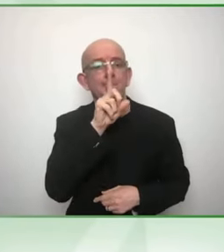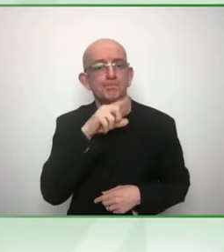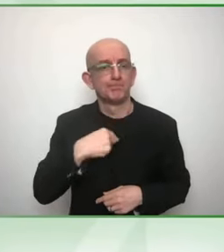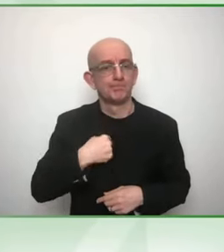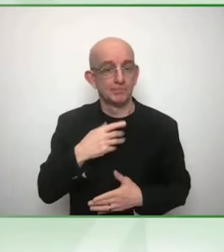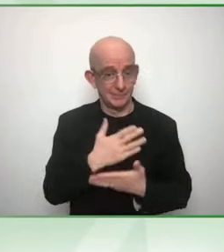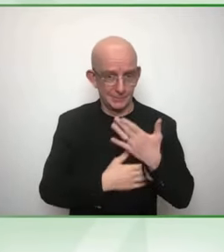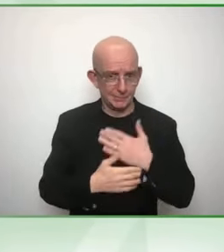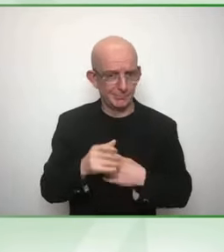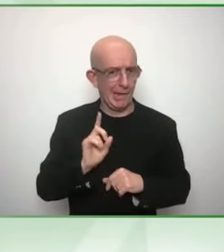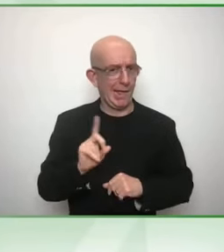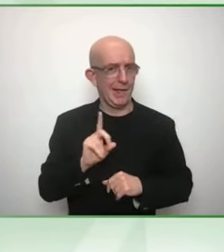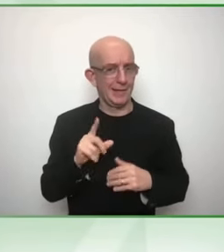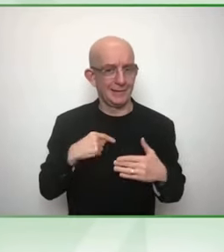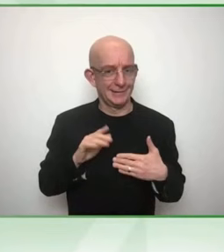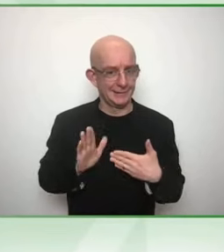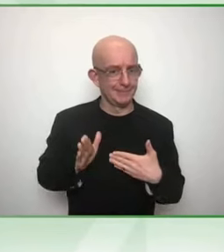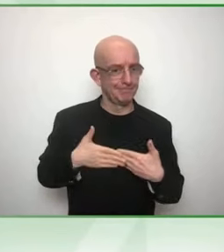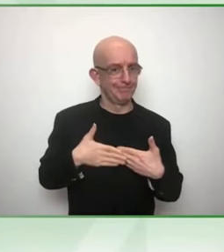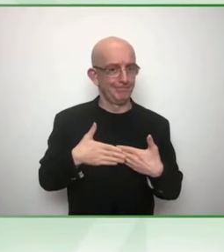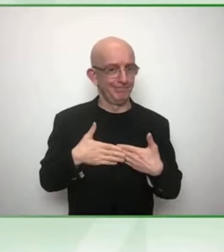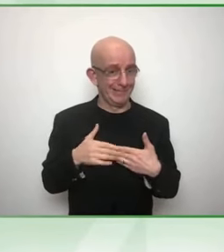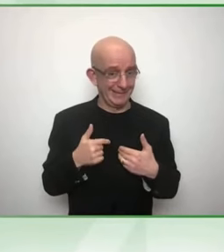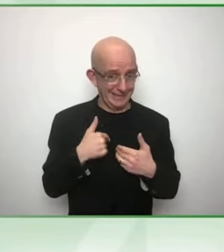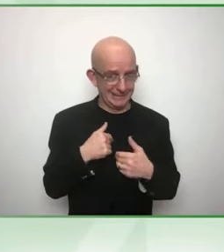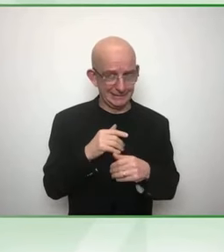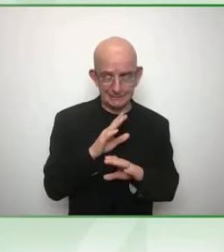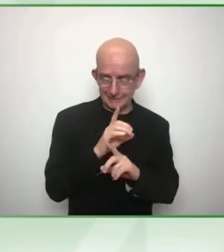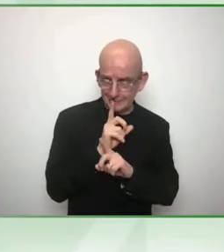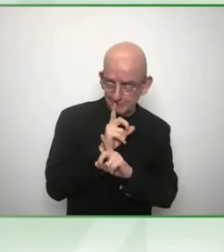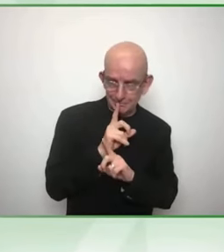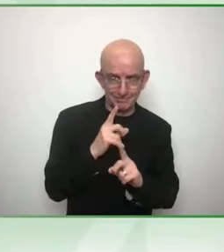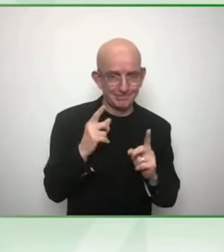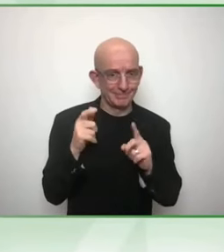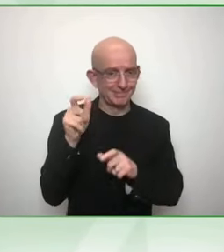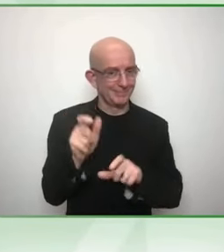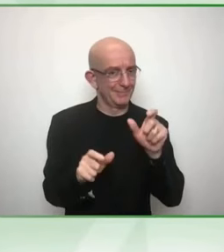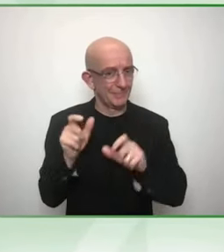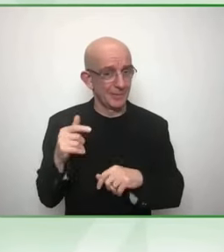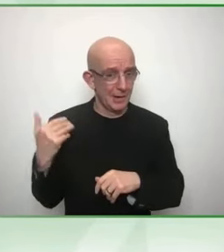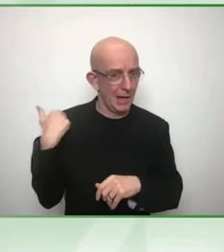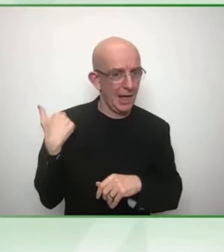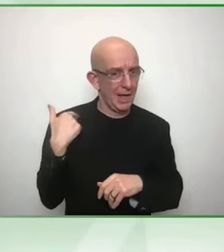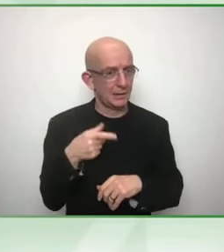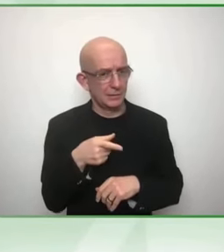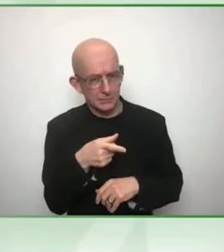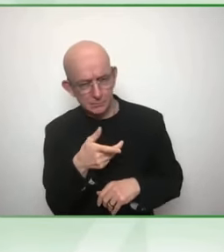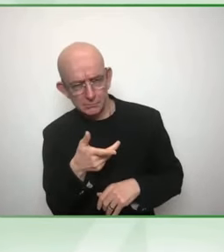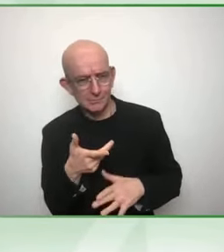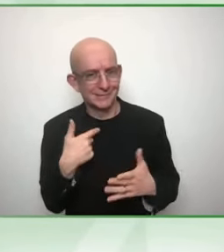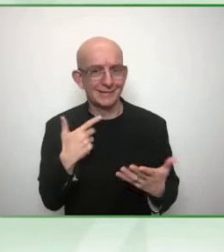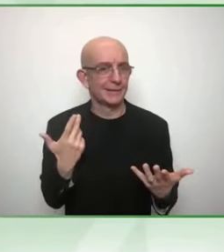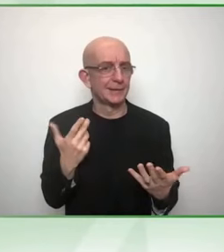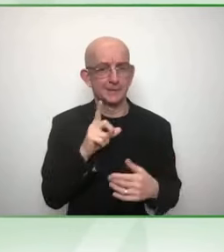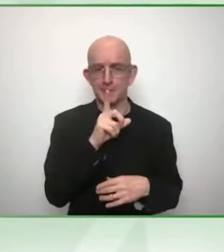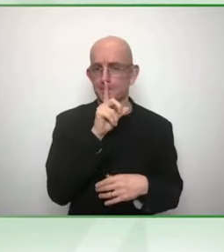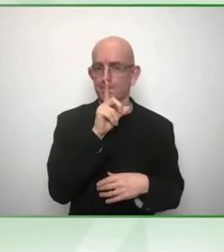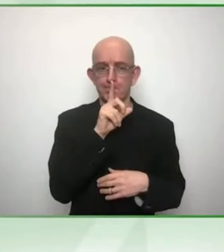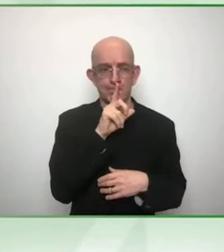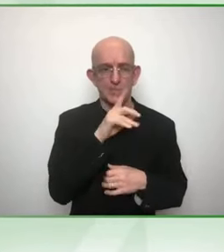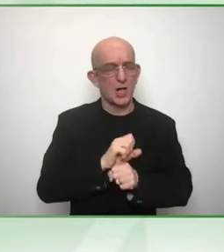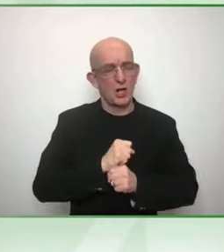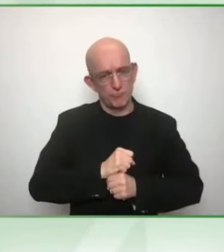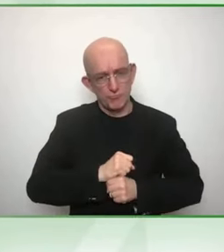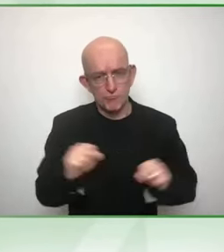When we talk about leaving no one behind, I used to be so frustrated